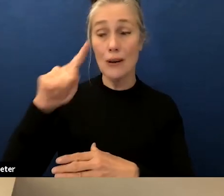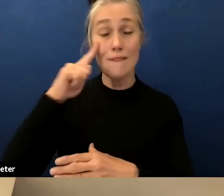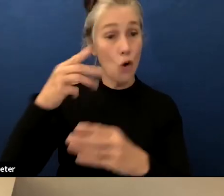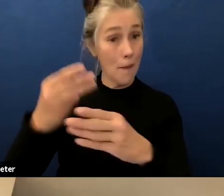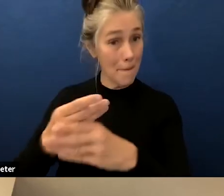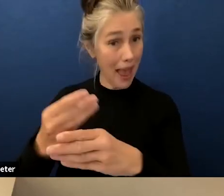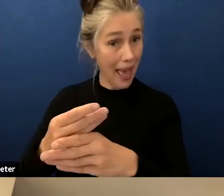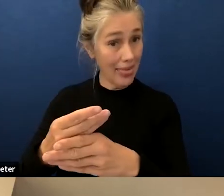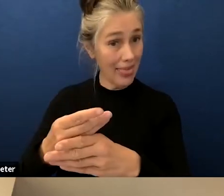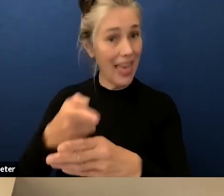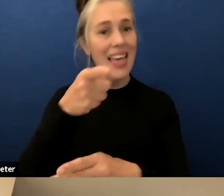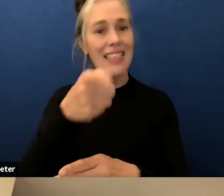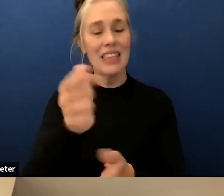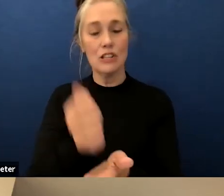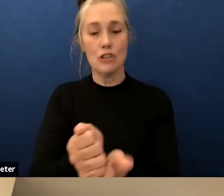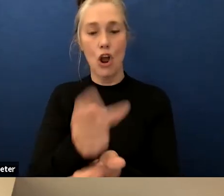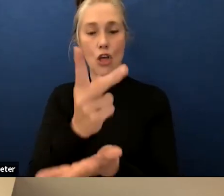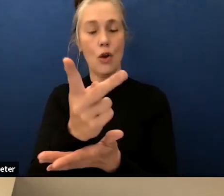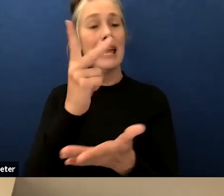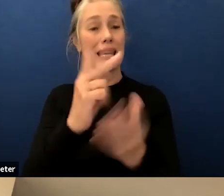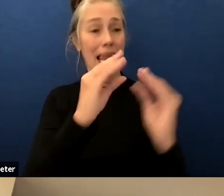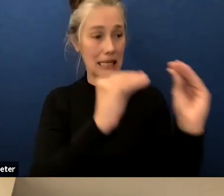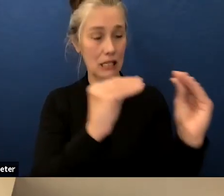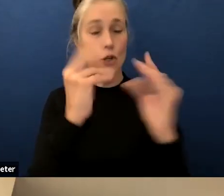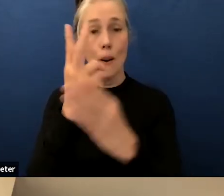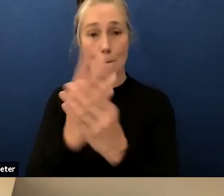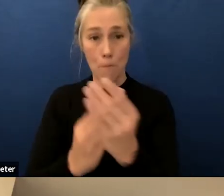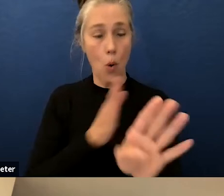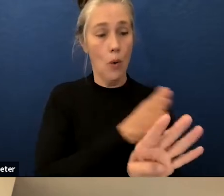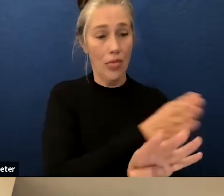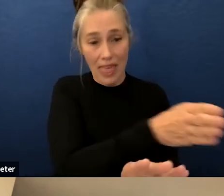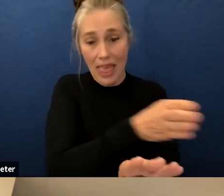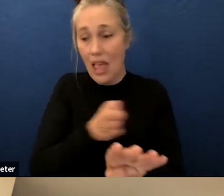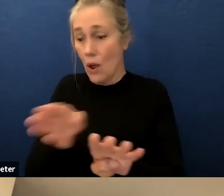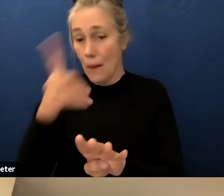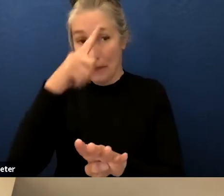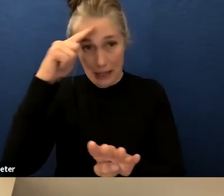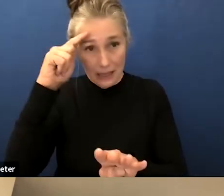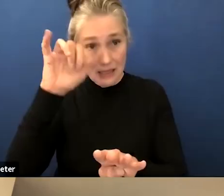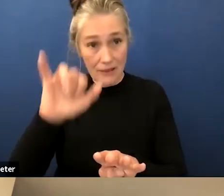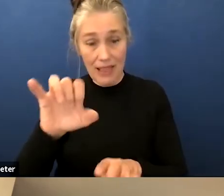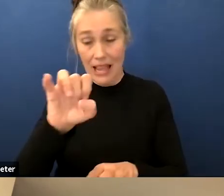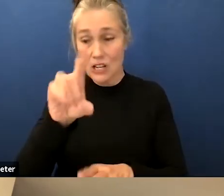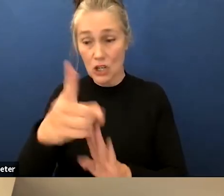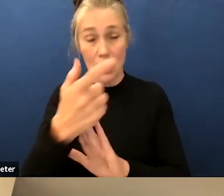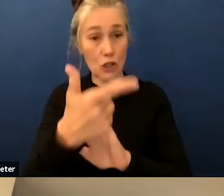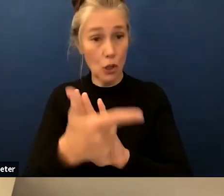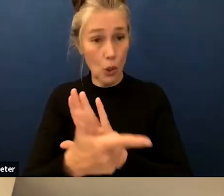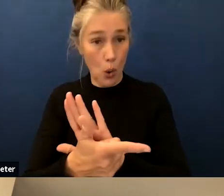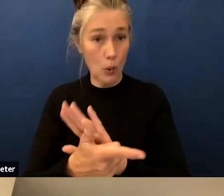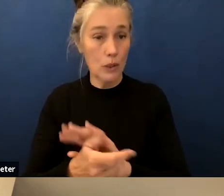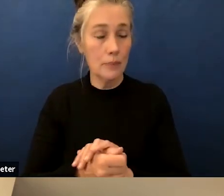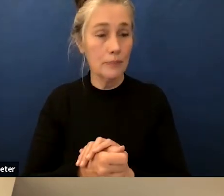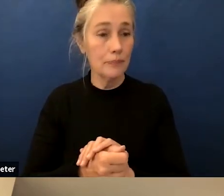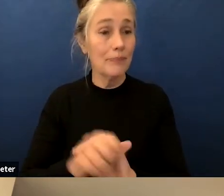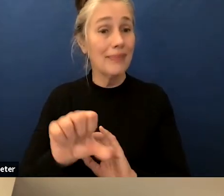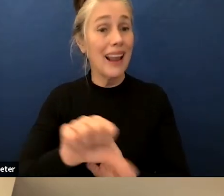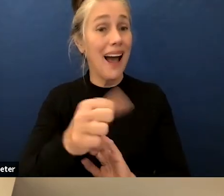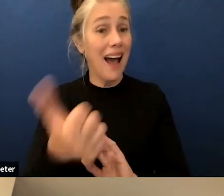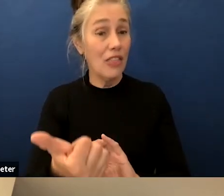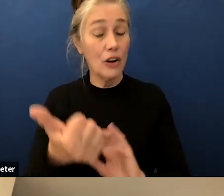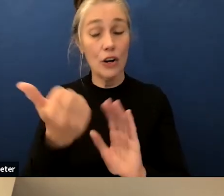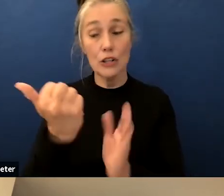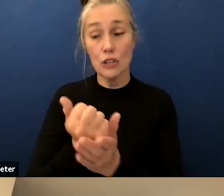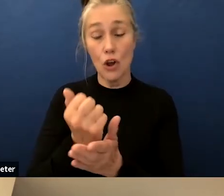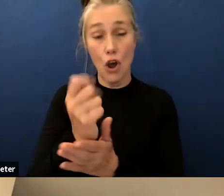is it authorizes them to teach both subject areas because of the education code other ed codes authorized certificated staff